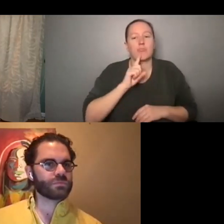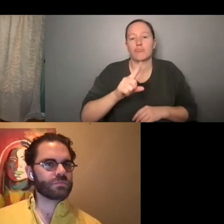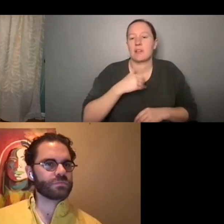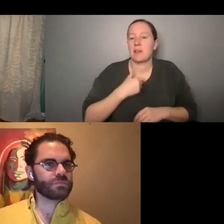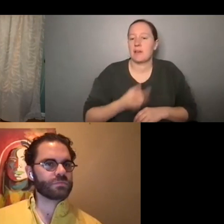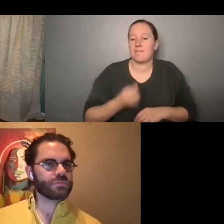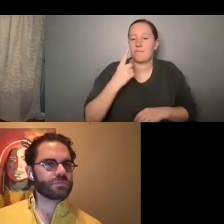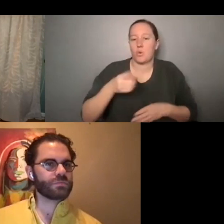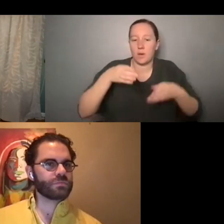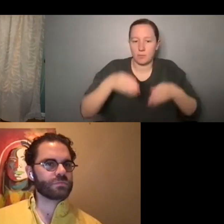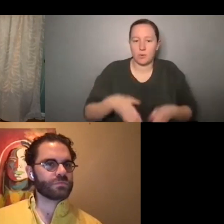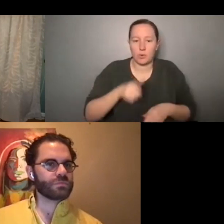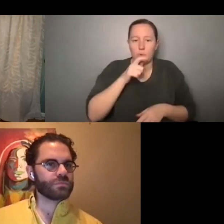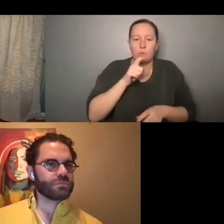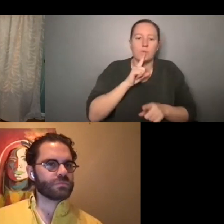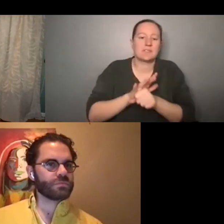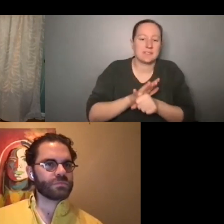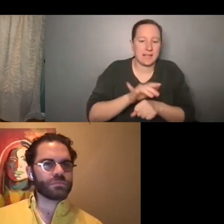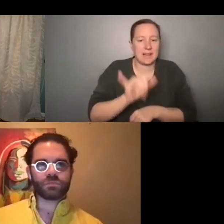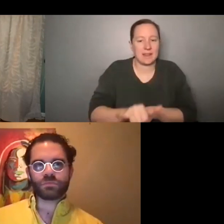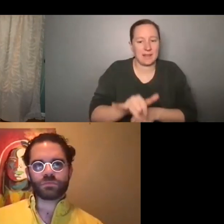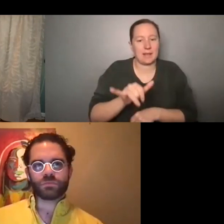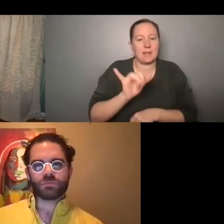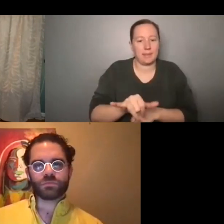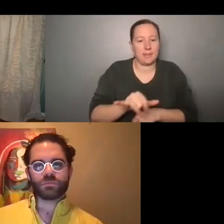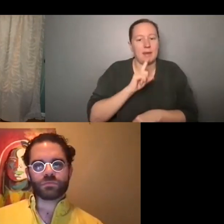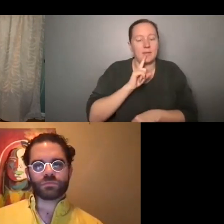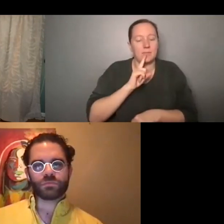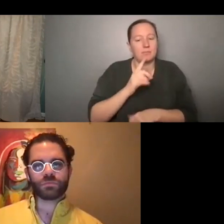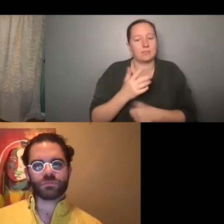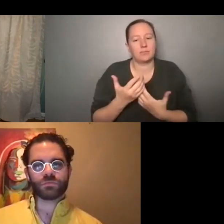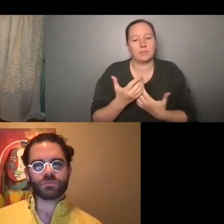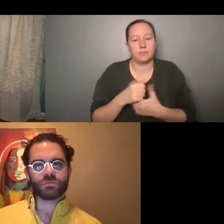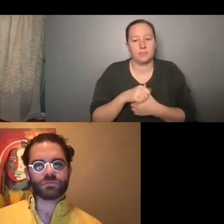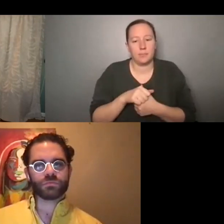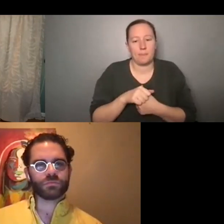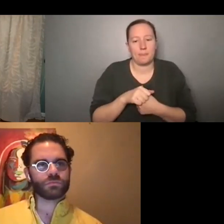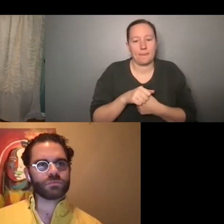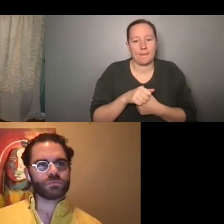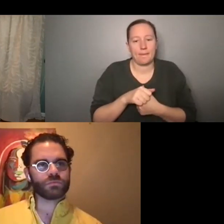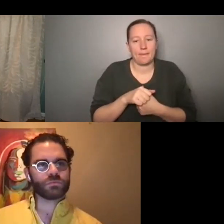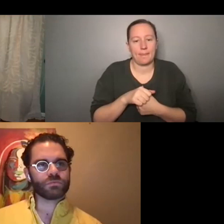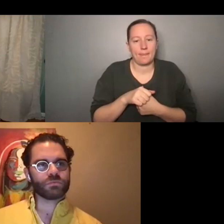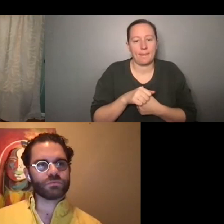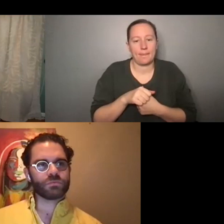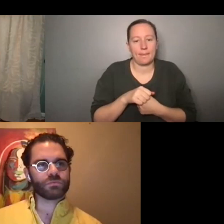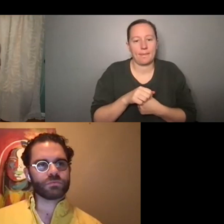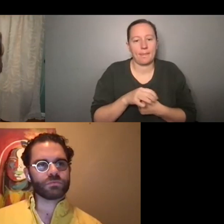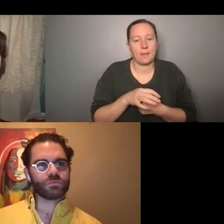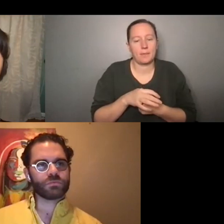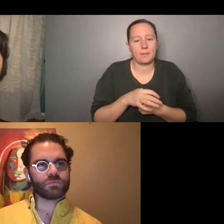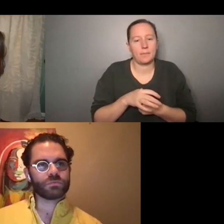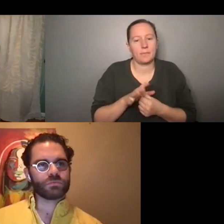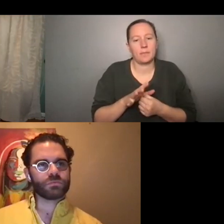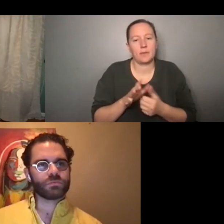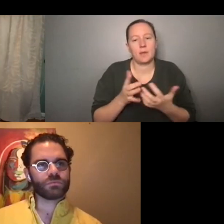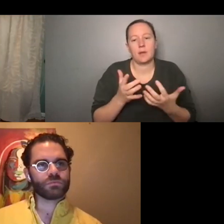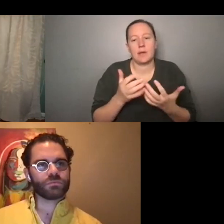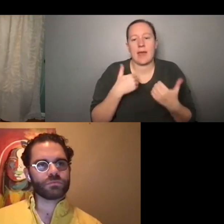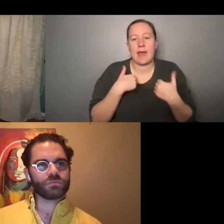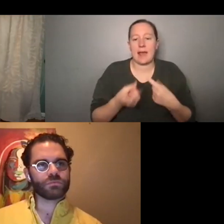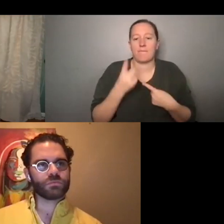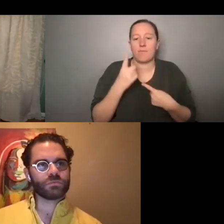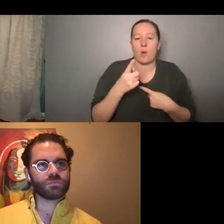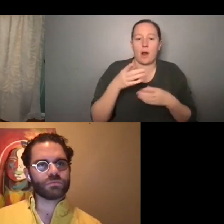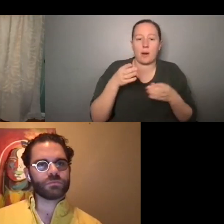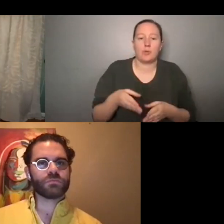person who's dedicated to that. And of course that sort of, you know, the, uh, having that person there is, uh, it's going to be, uh,